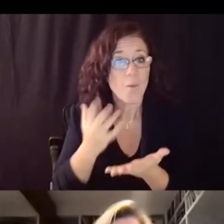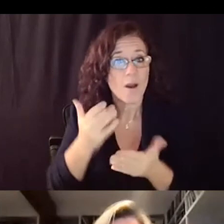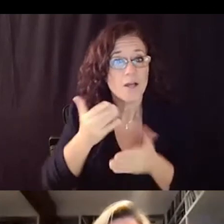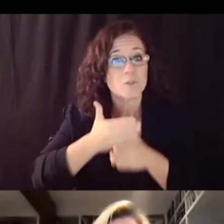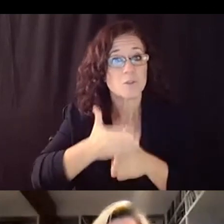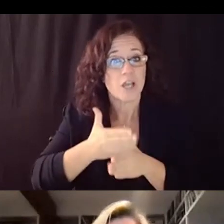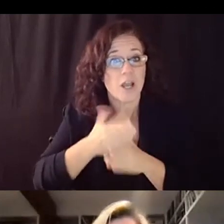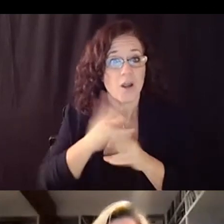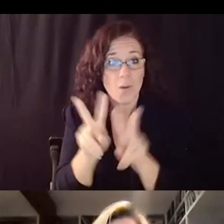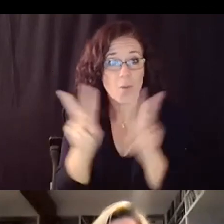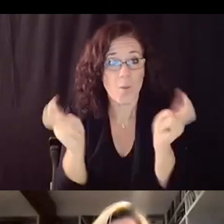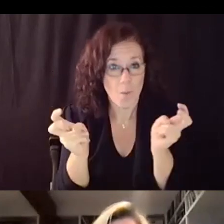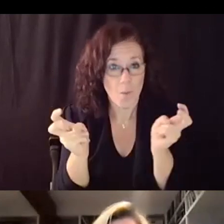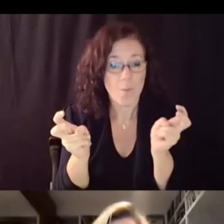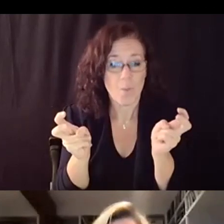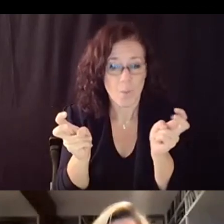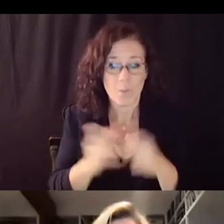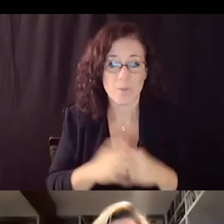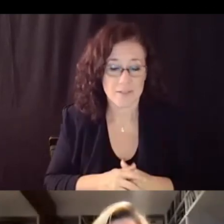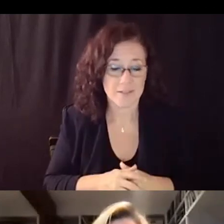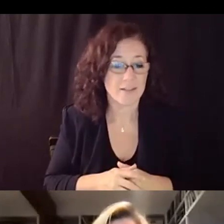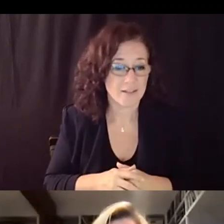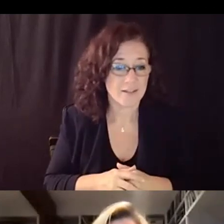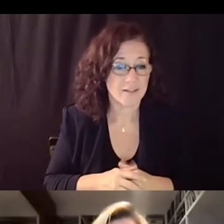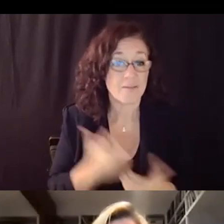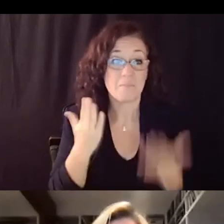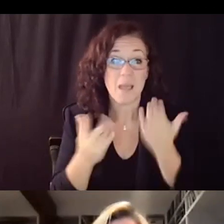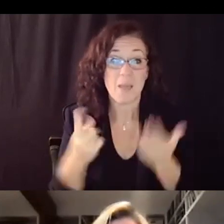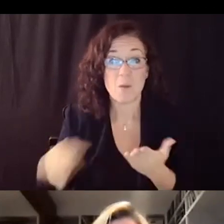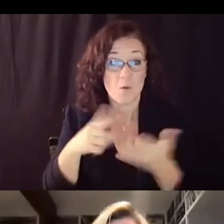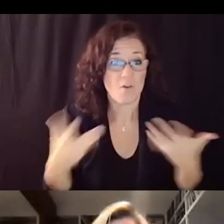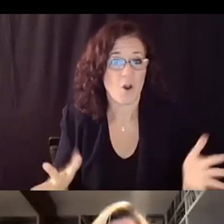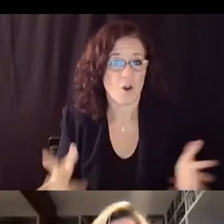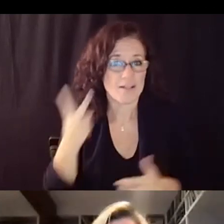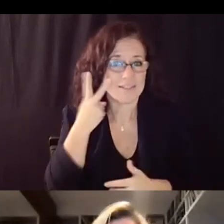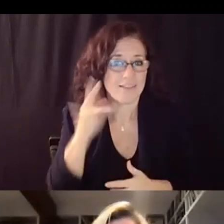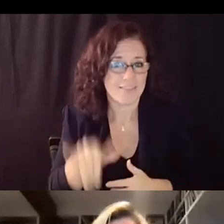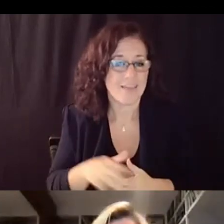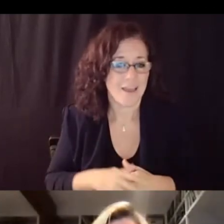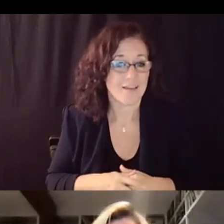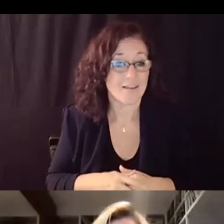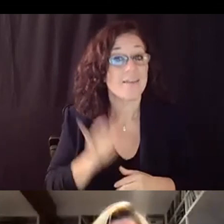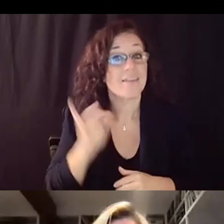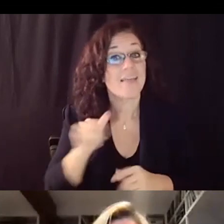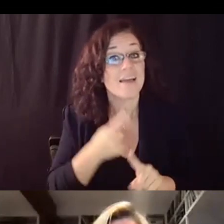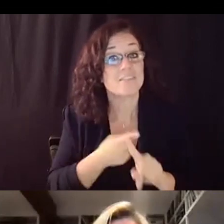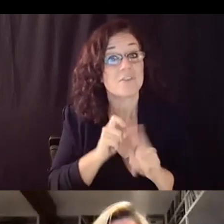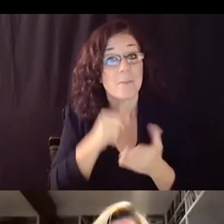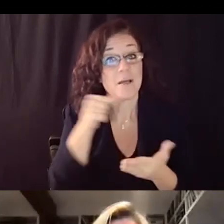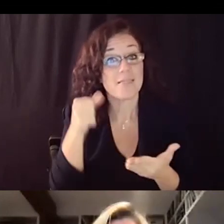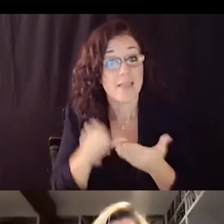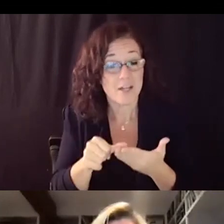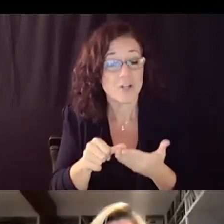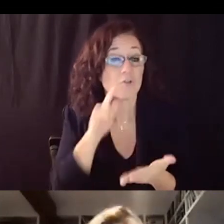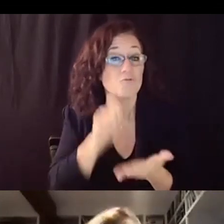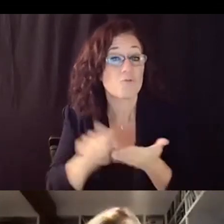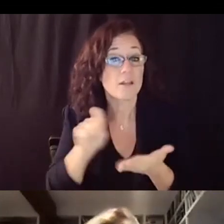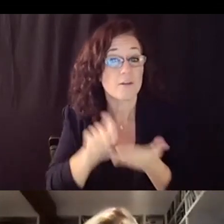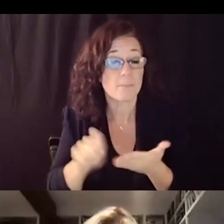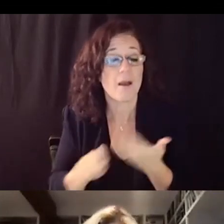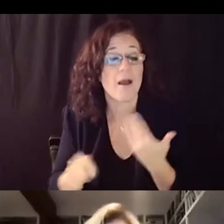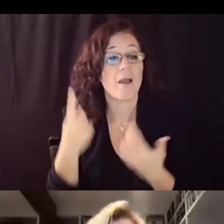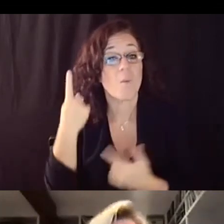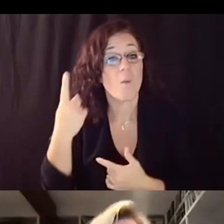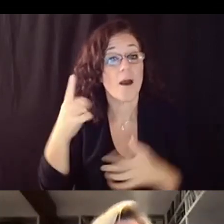a quotation with everyone that perhaps some of you have already seen it's from a letter that was written by a new york superintendent